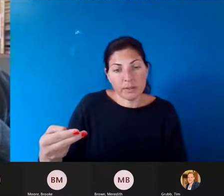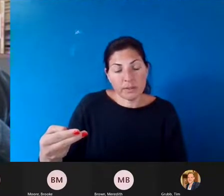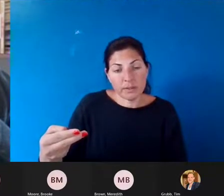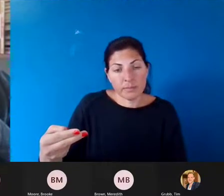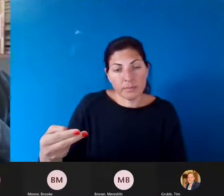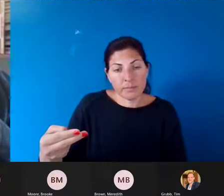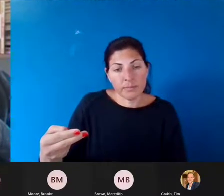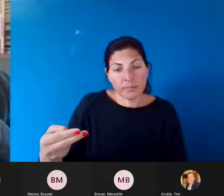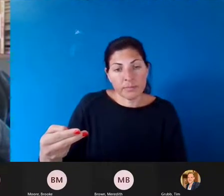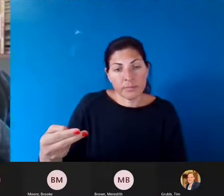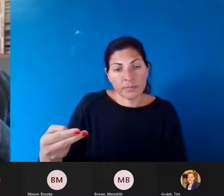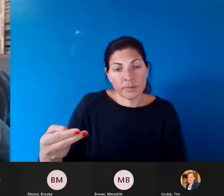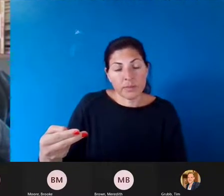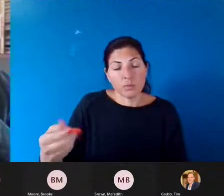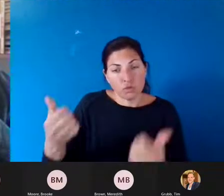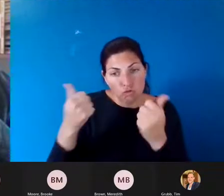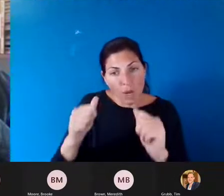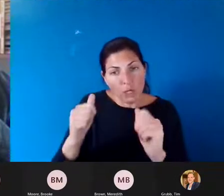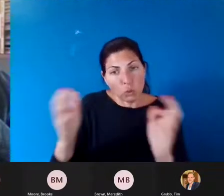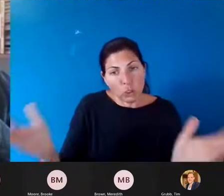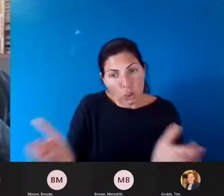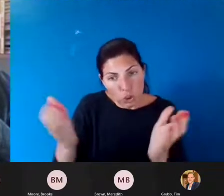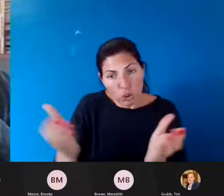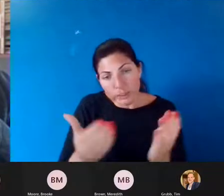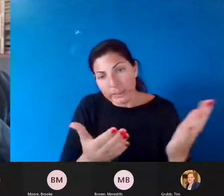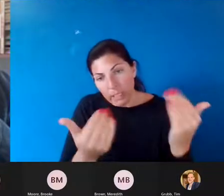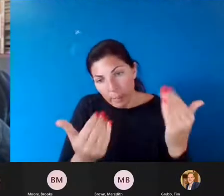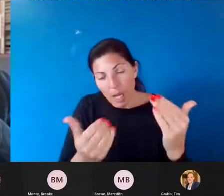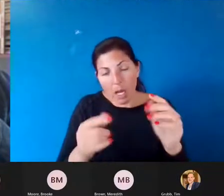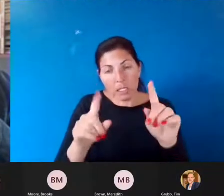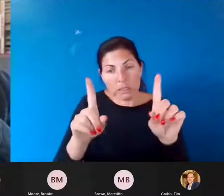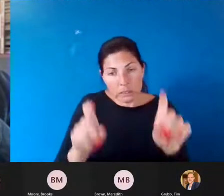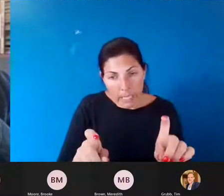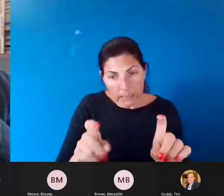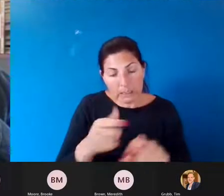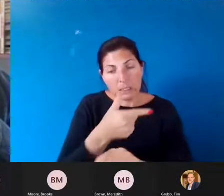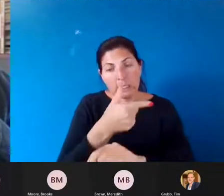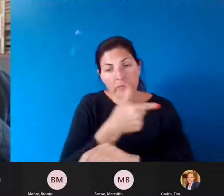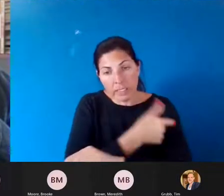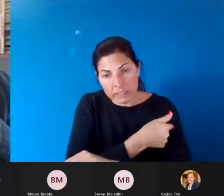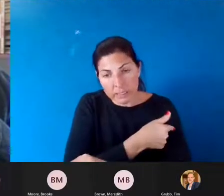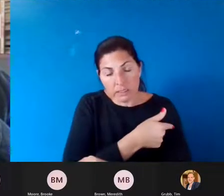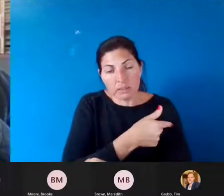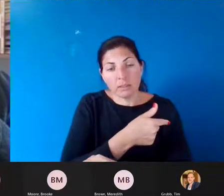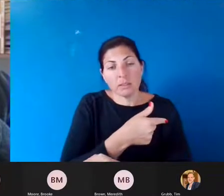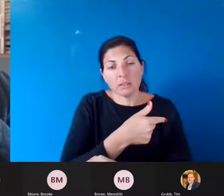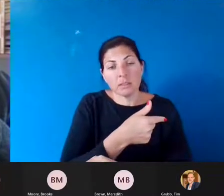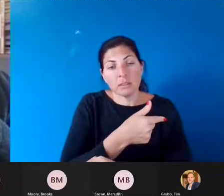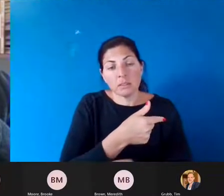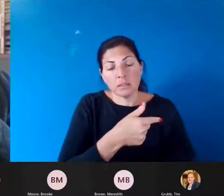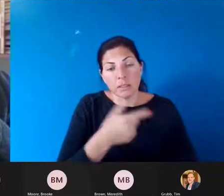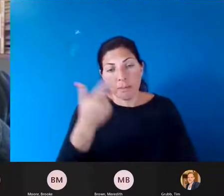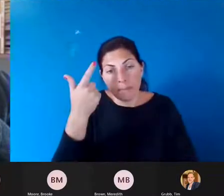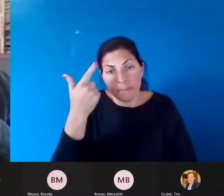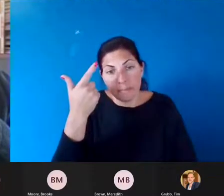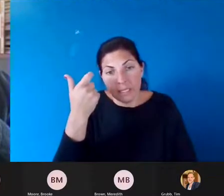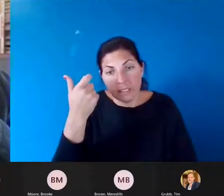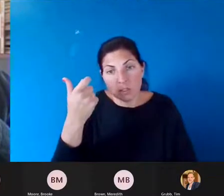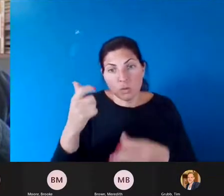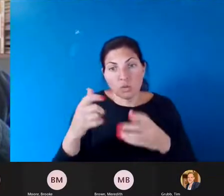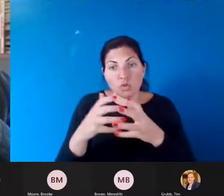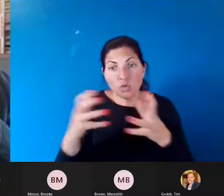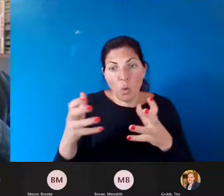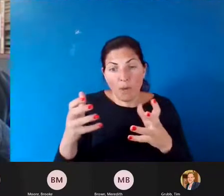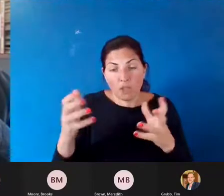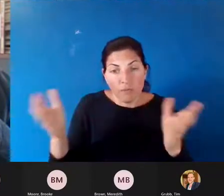into the fold to encourage them to get tested and to also be vaccinated because there was so much of a push